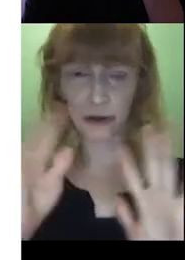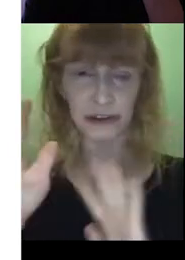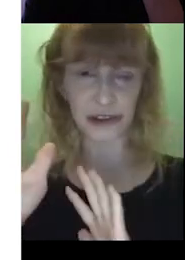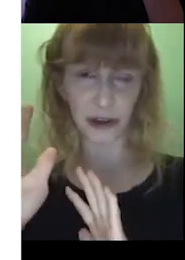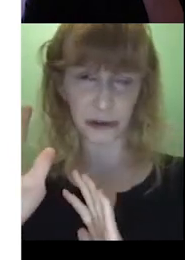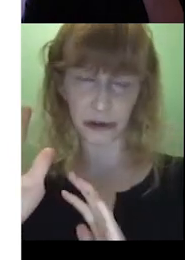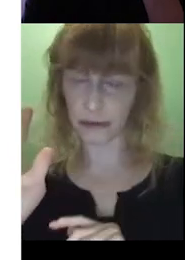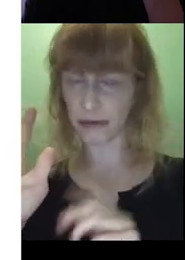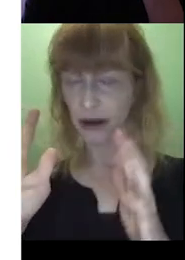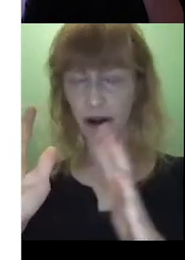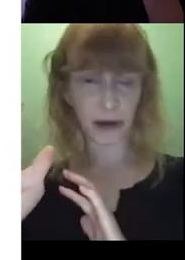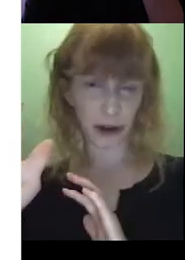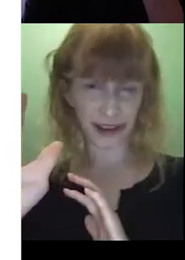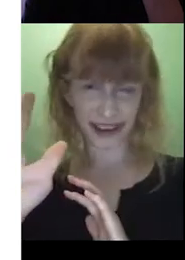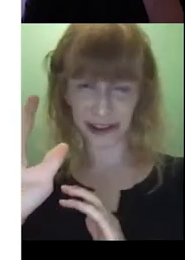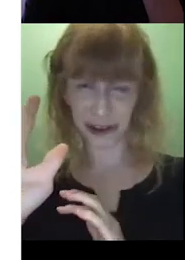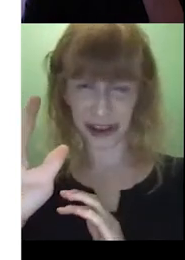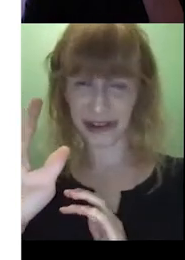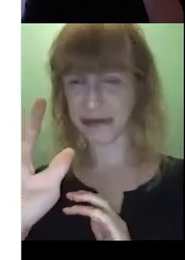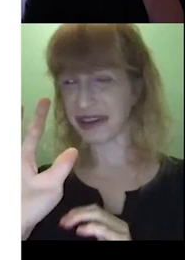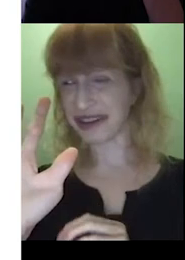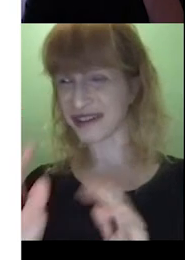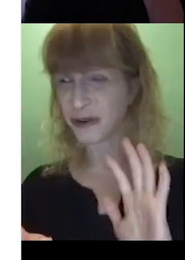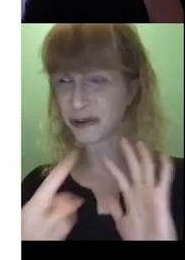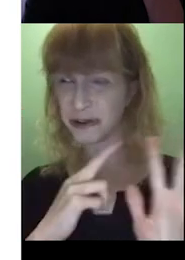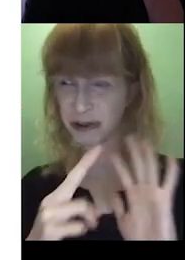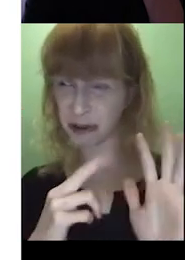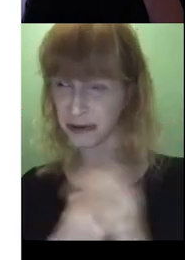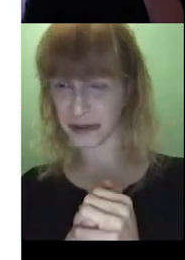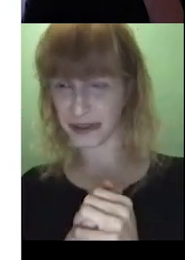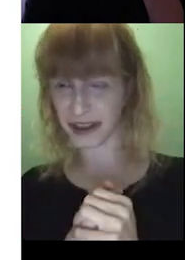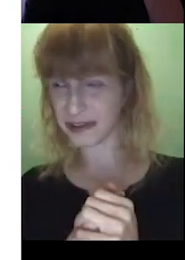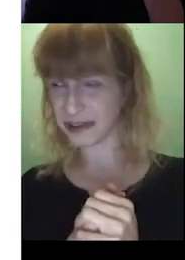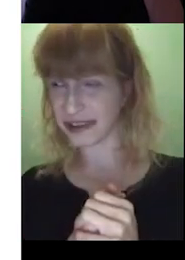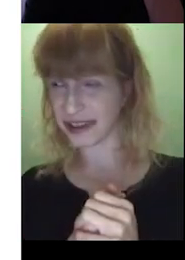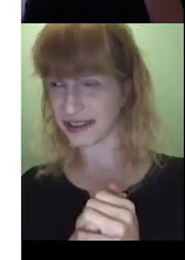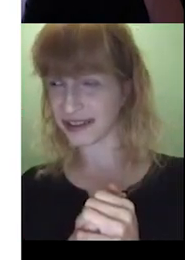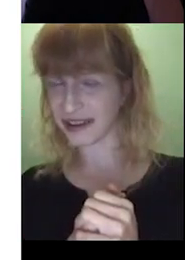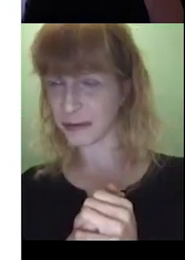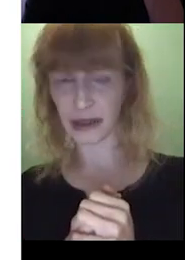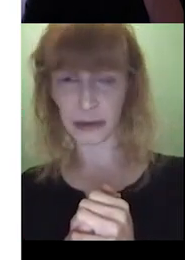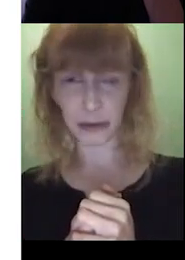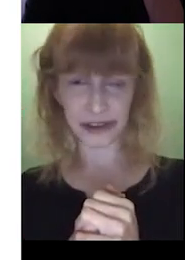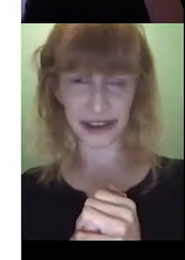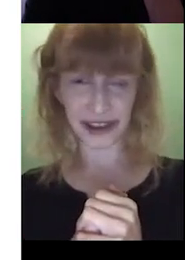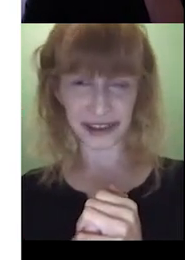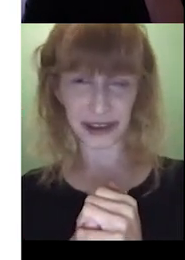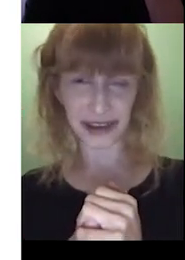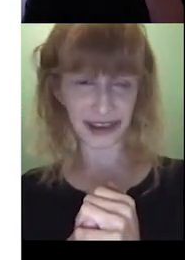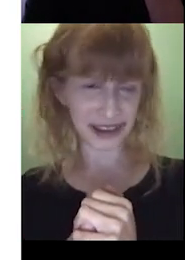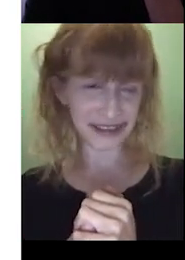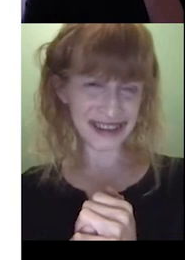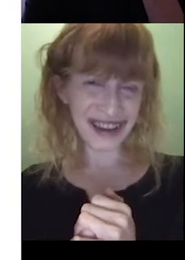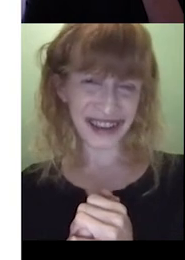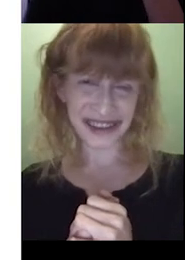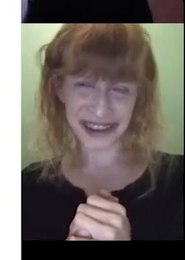that's just because if I do them on my right hand, I don't have enough fingers. So I do switch over for the vowels, just in case Libby points that out to